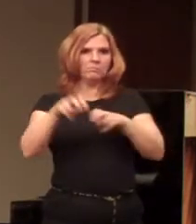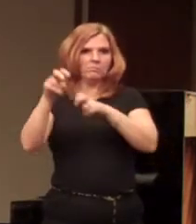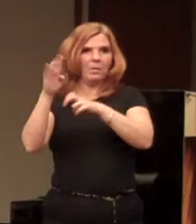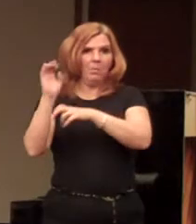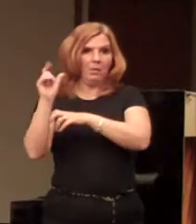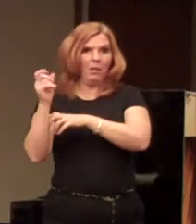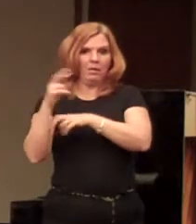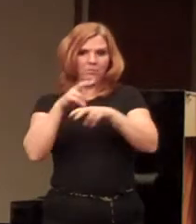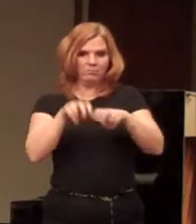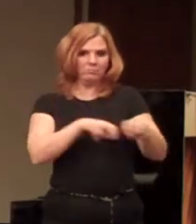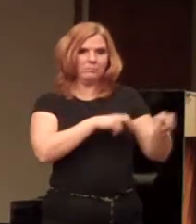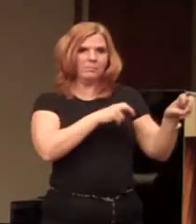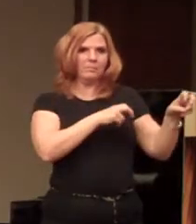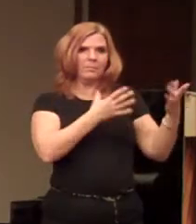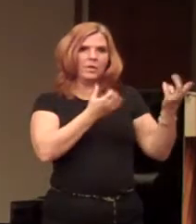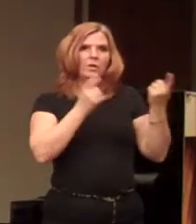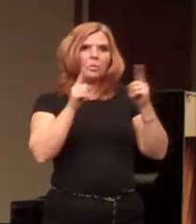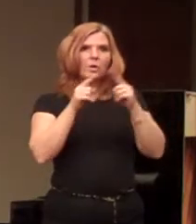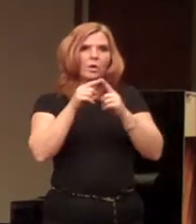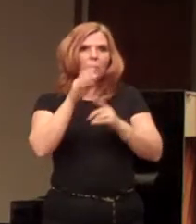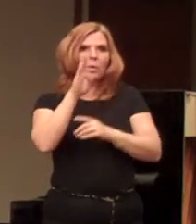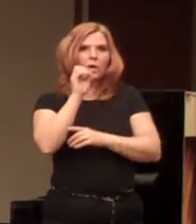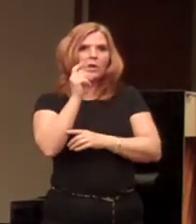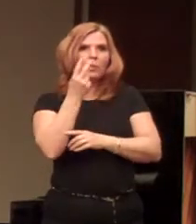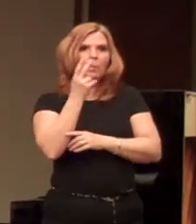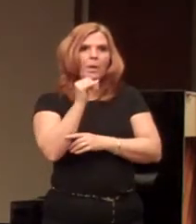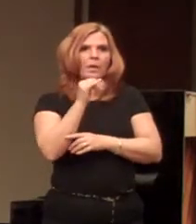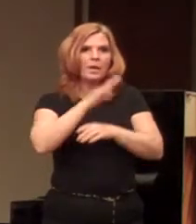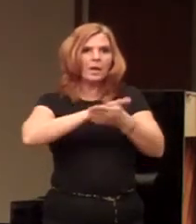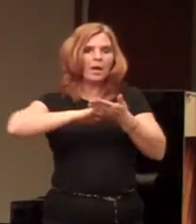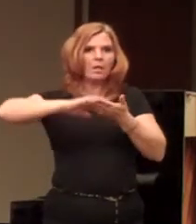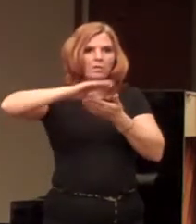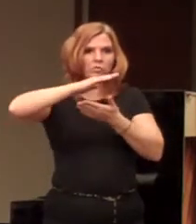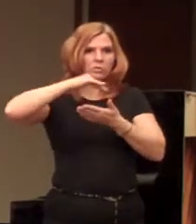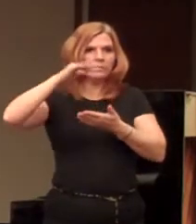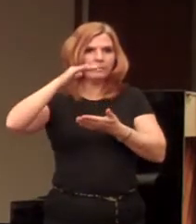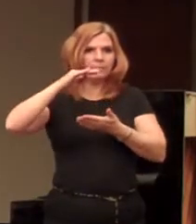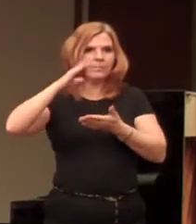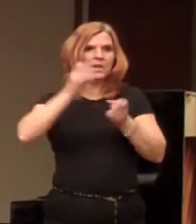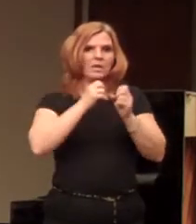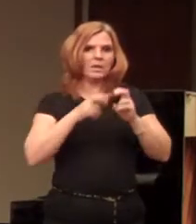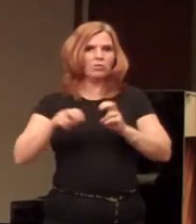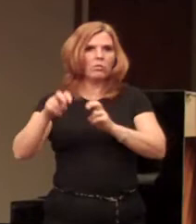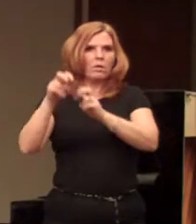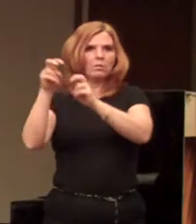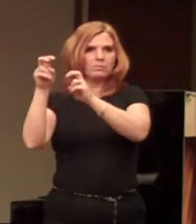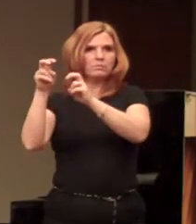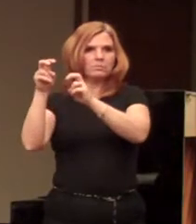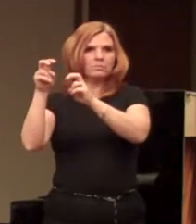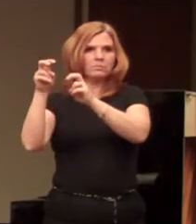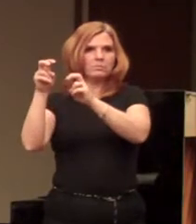Bel Air? Take a trolley. You want to go to Bethany College? Take a trolley.